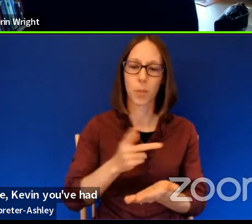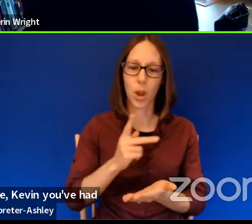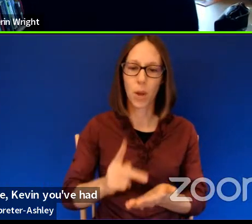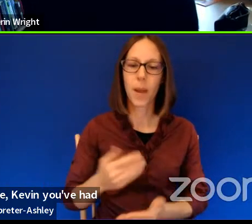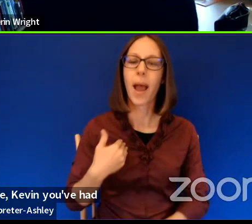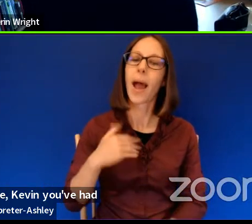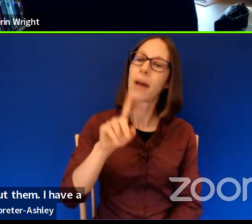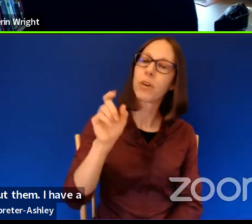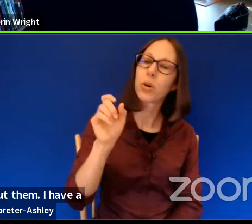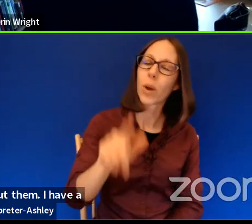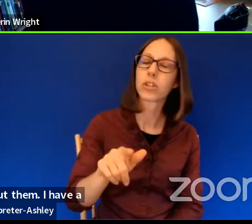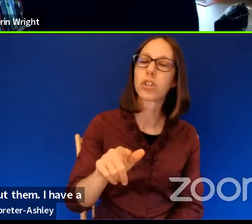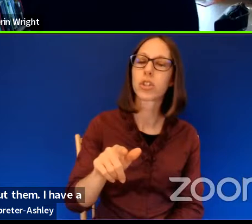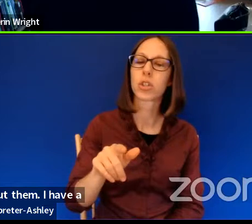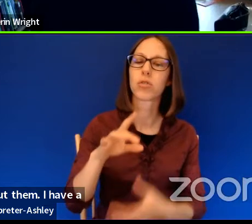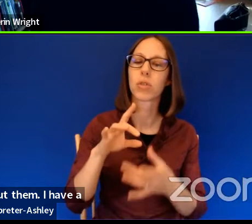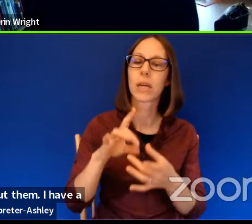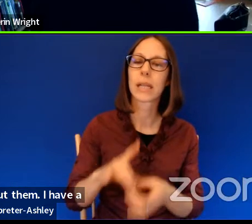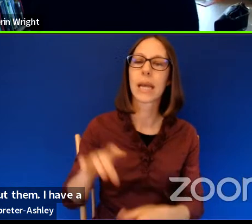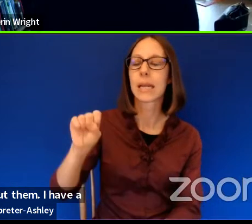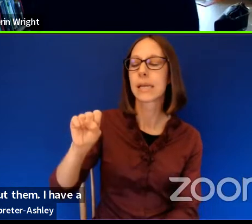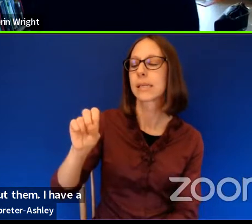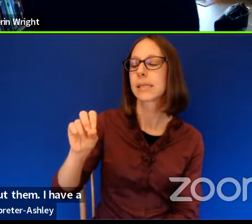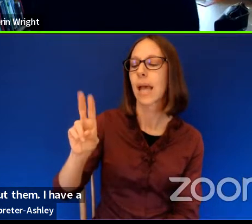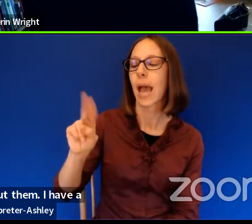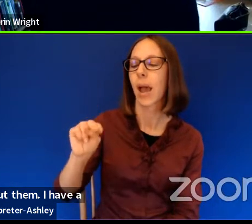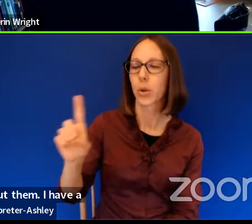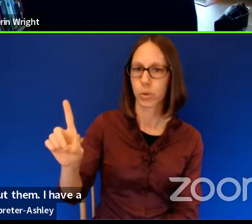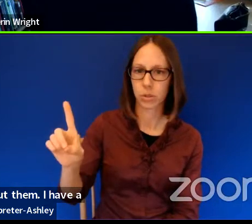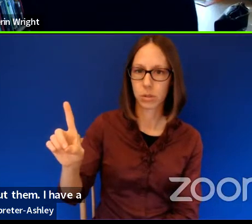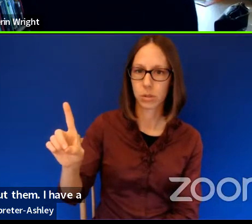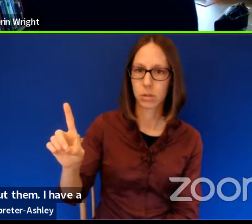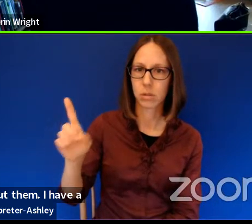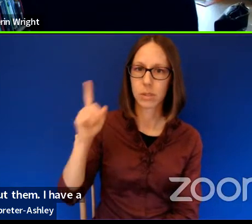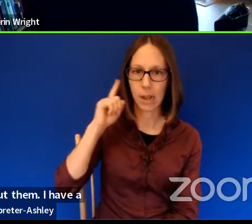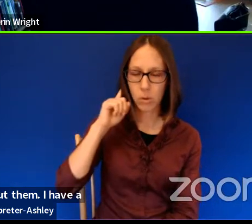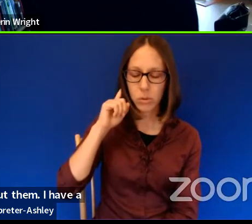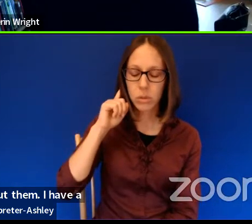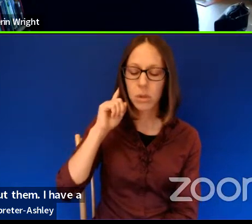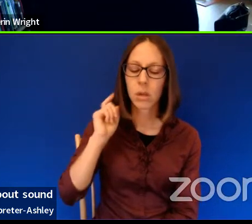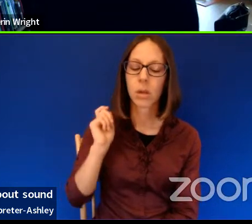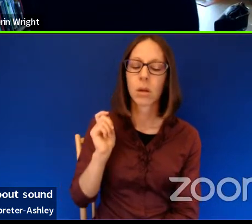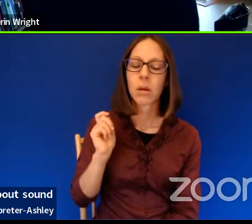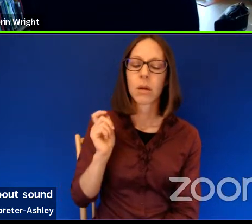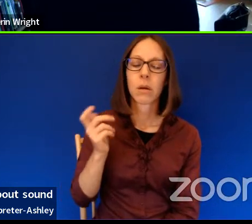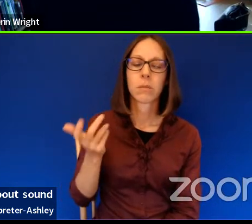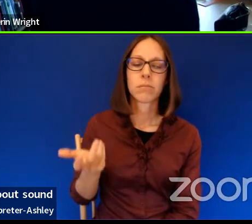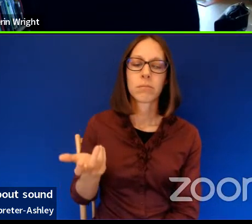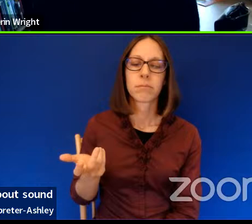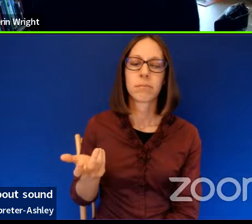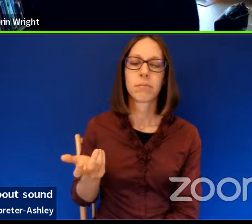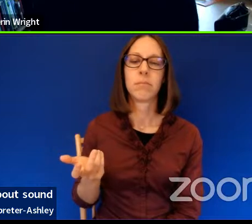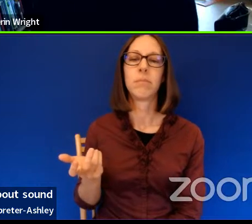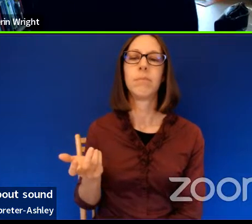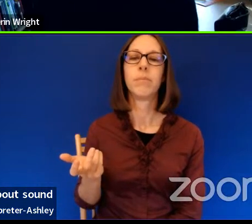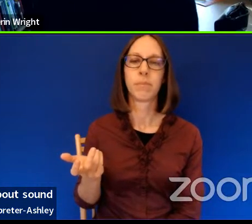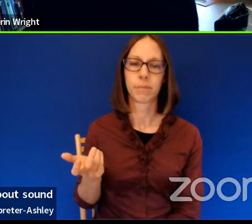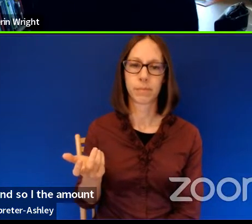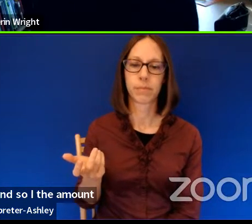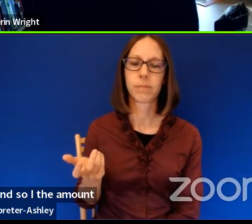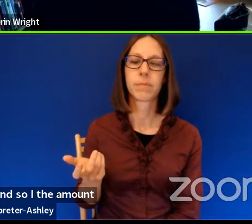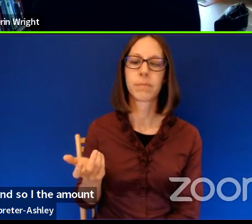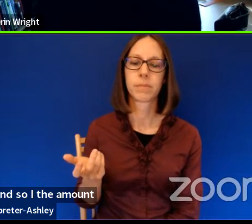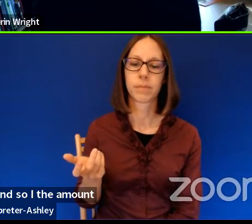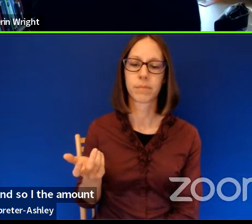question for you about sound. Um, so I, the amount of